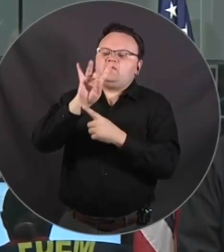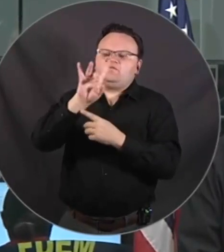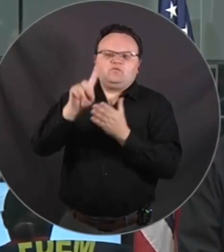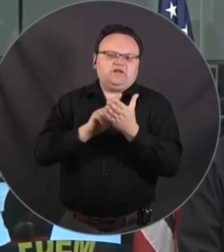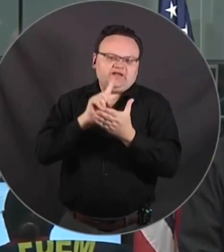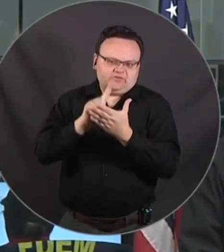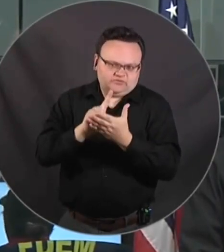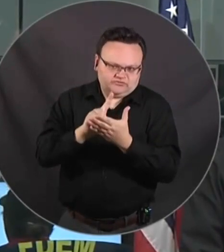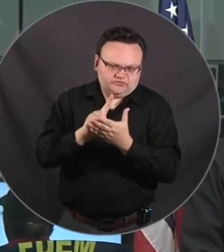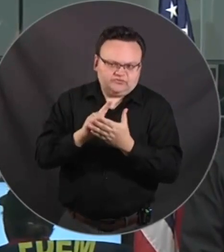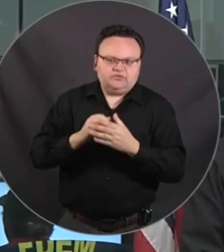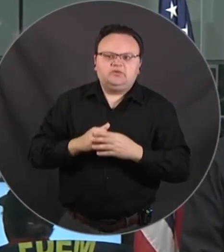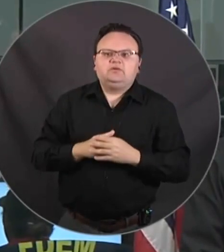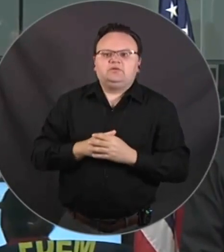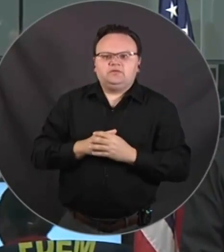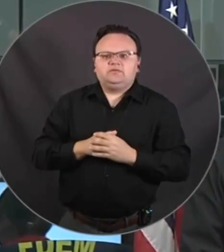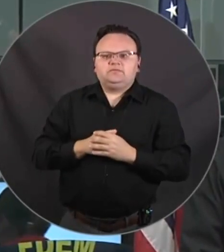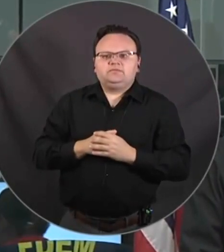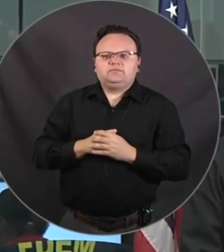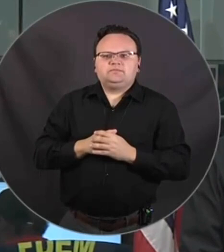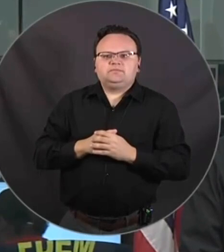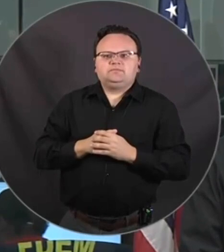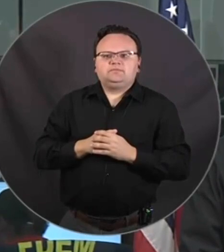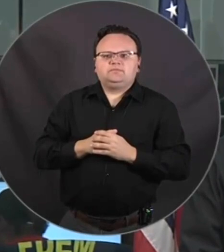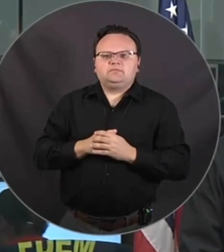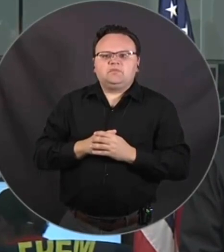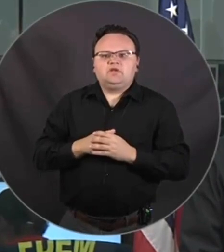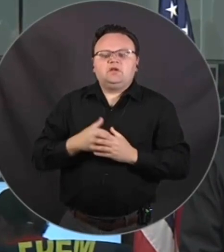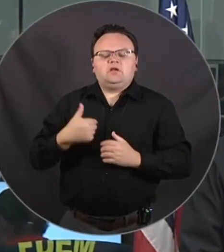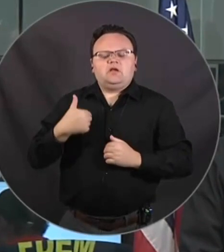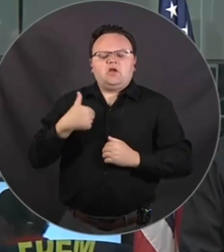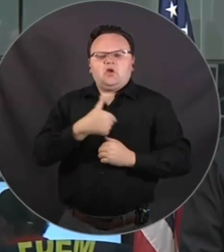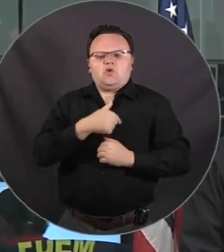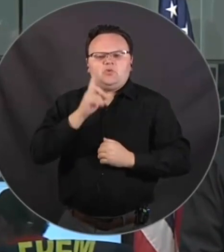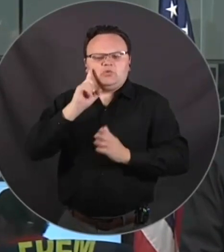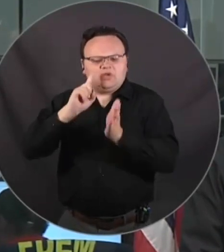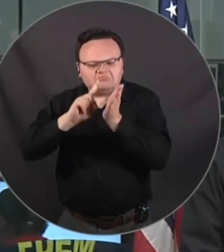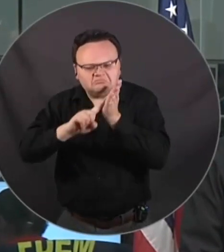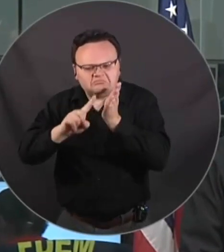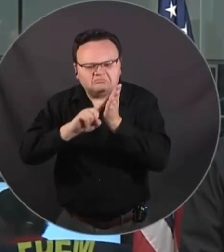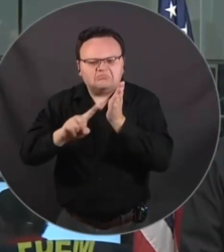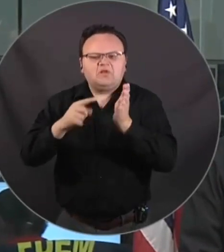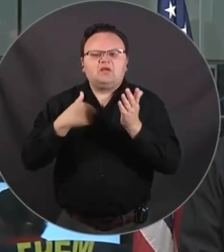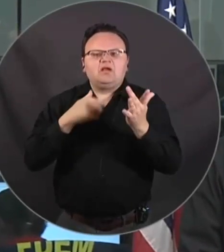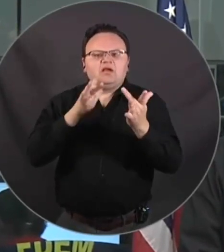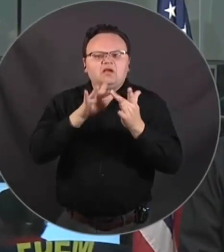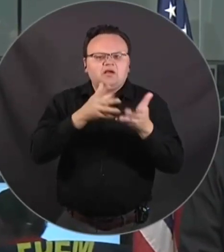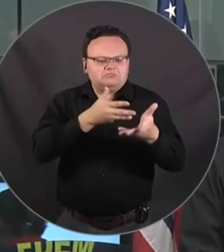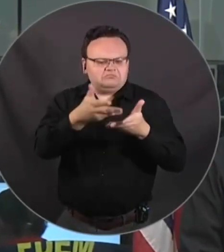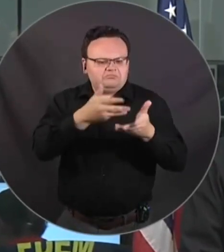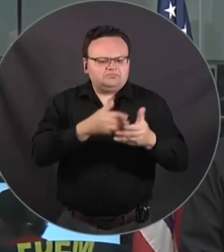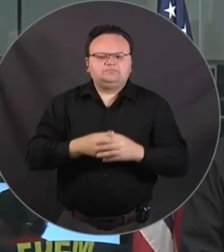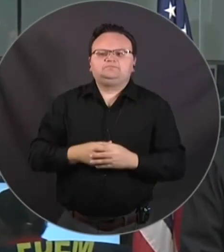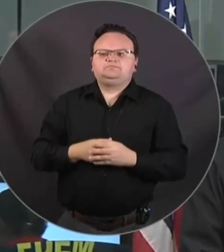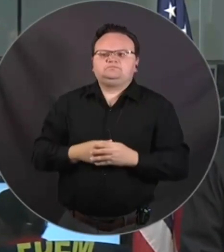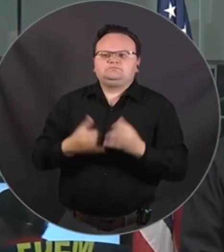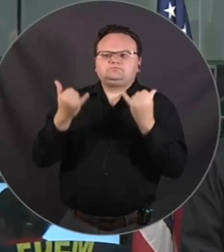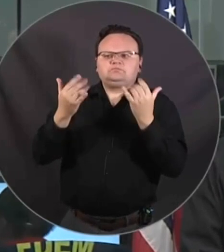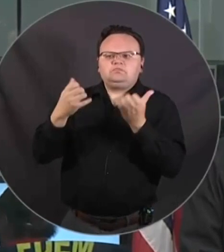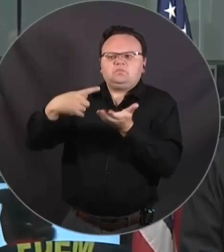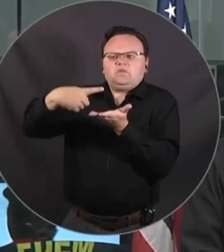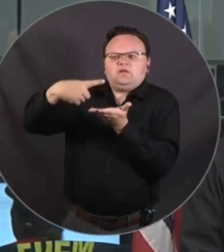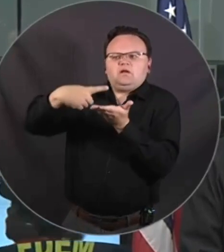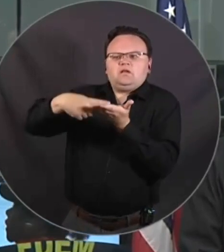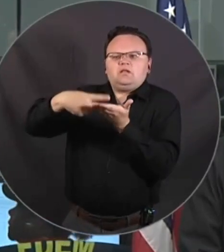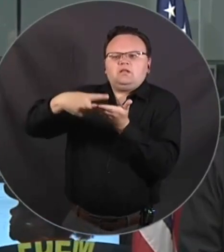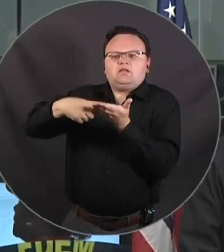Energy, Melissa and then Mike Borklund with the Florida Co-op Association. Today I want to talk more about what it is